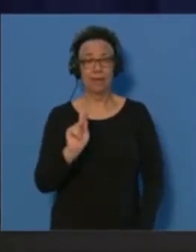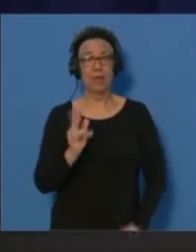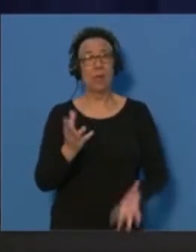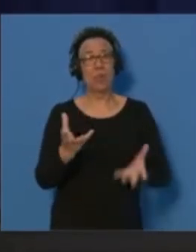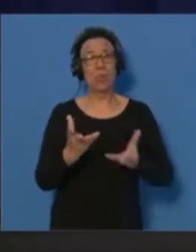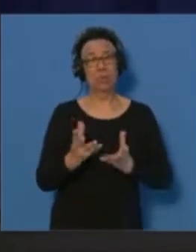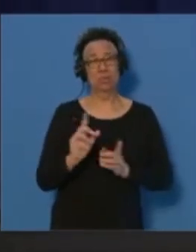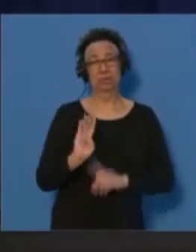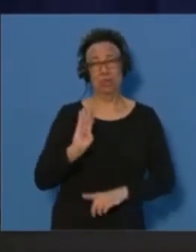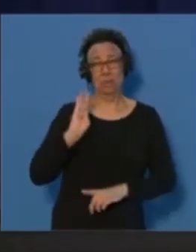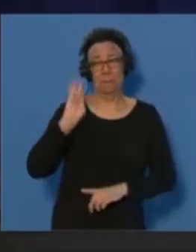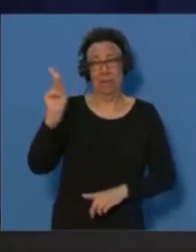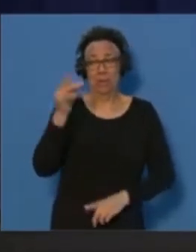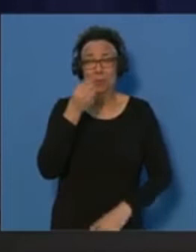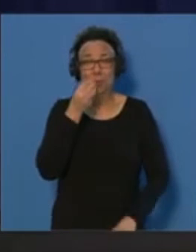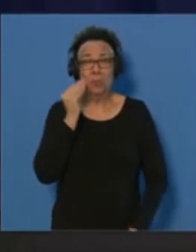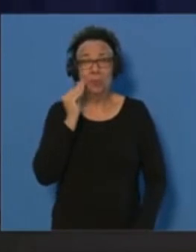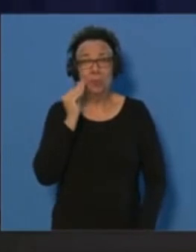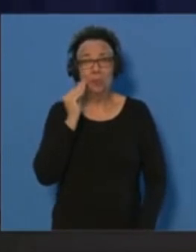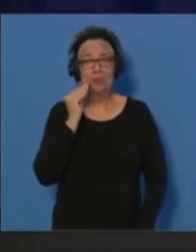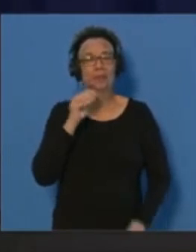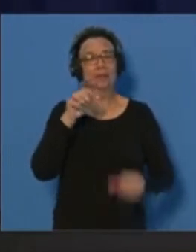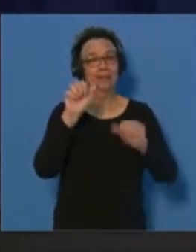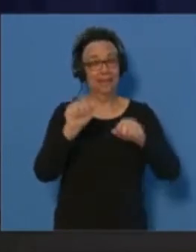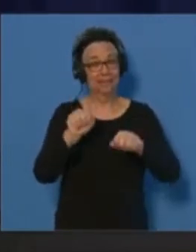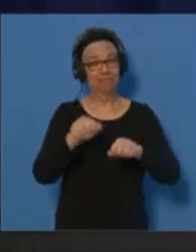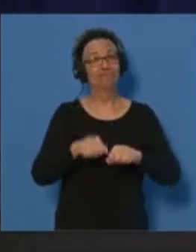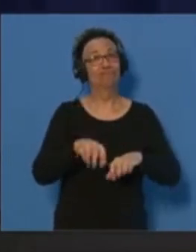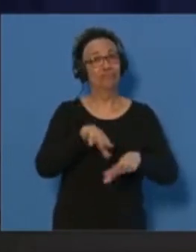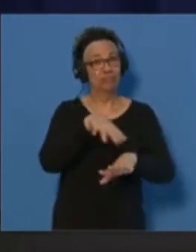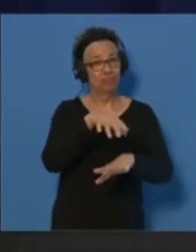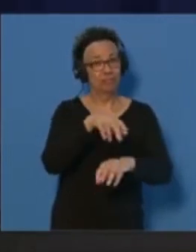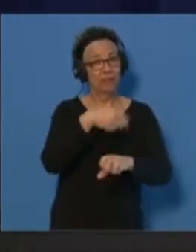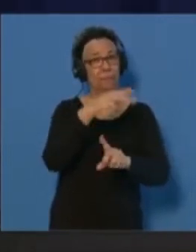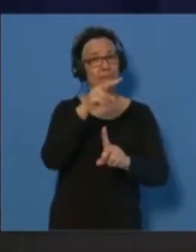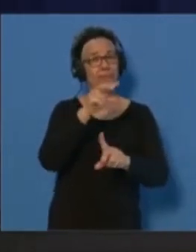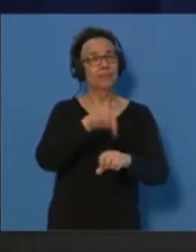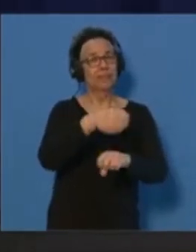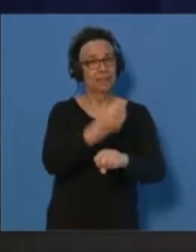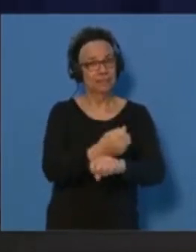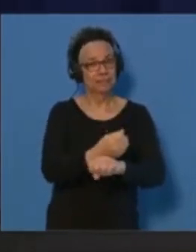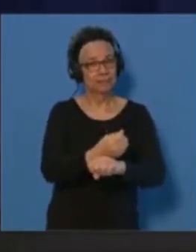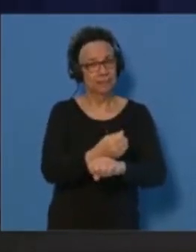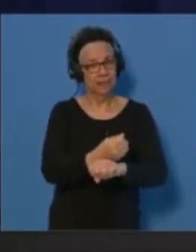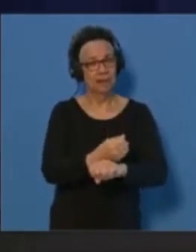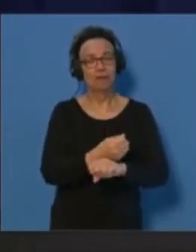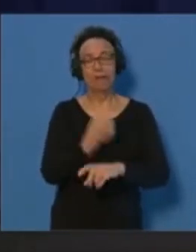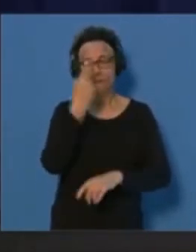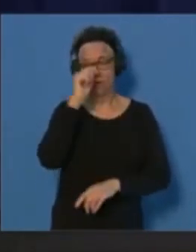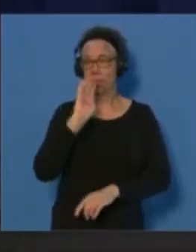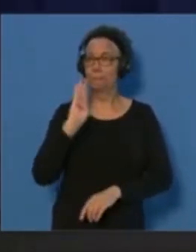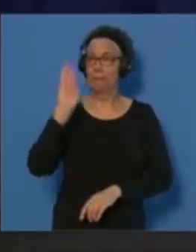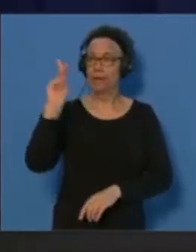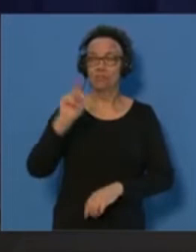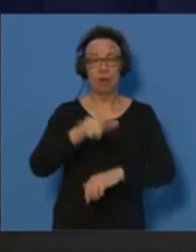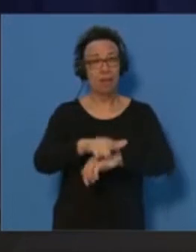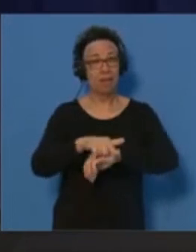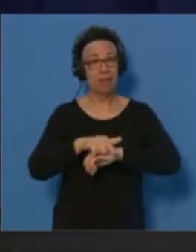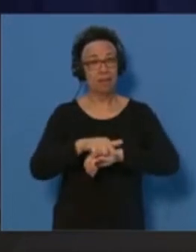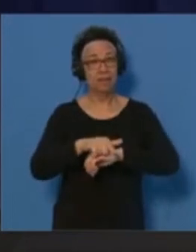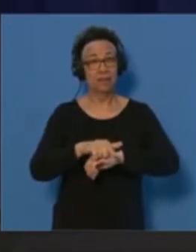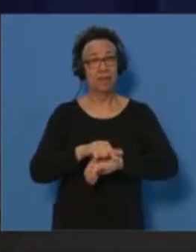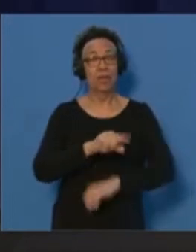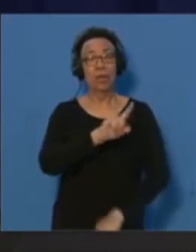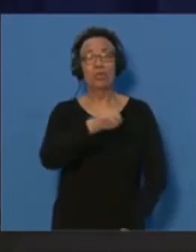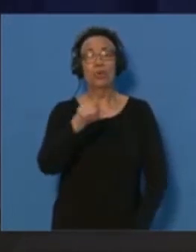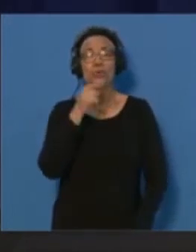want to get back there will be able to book places on the return flight to London. Those who hope to travel to